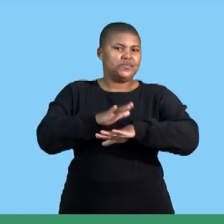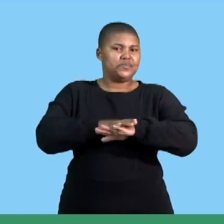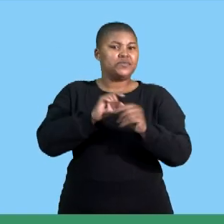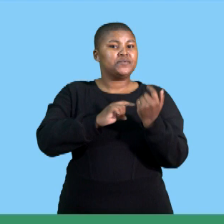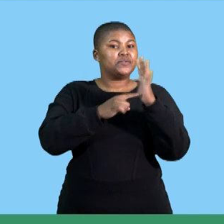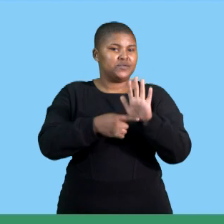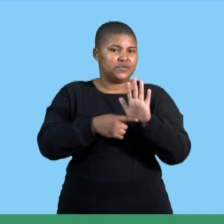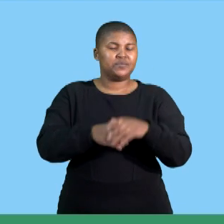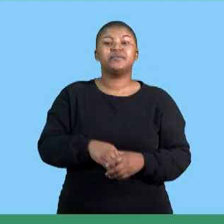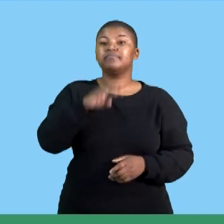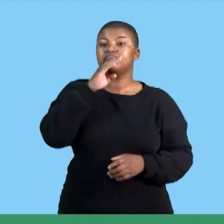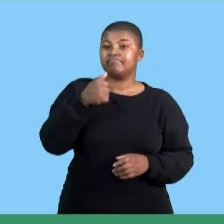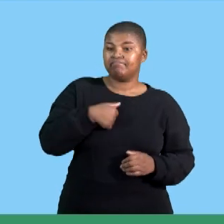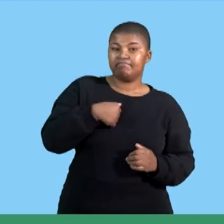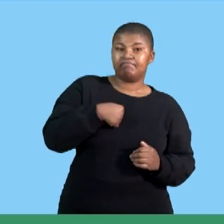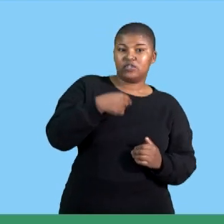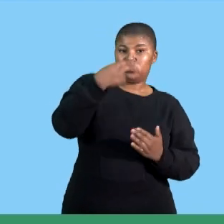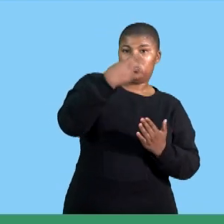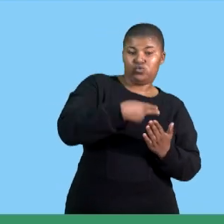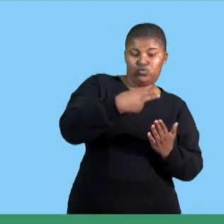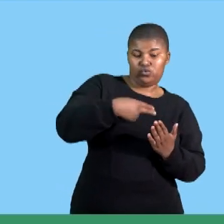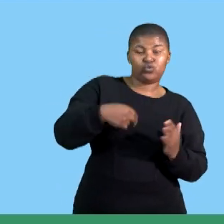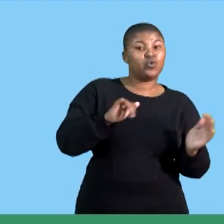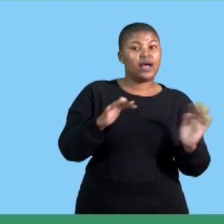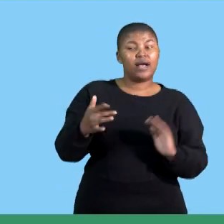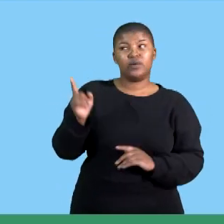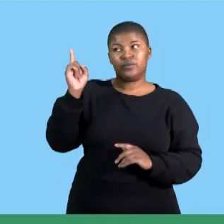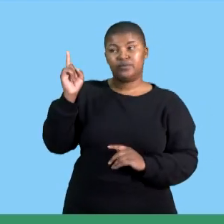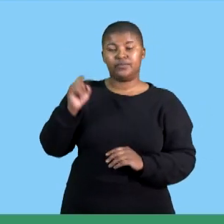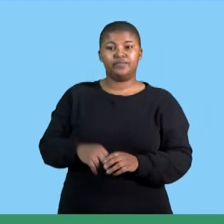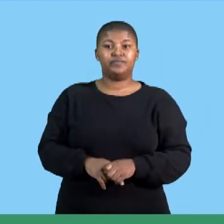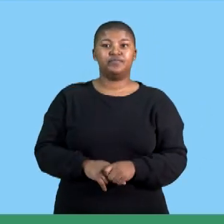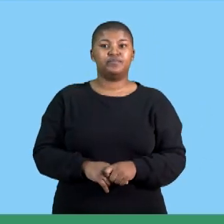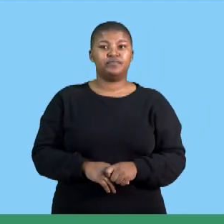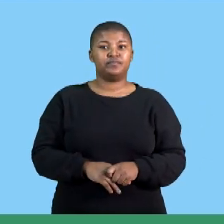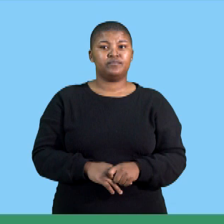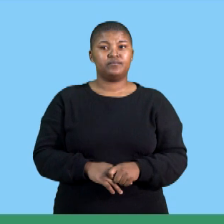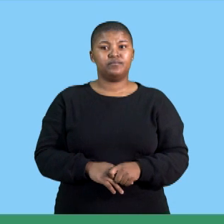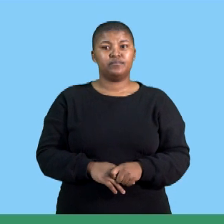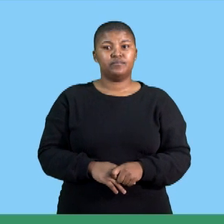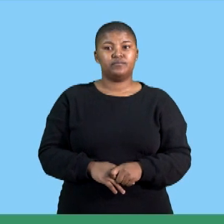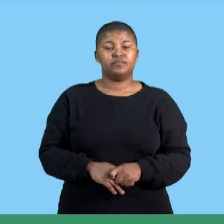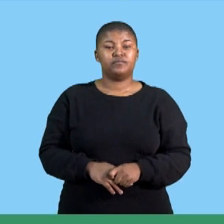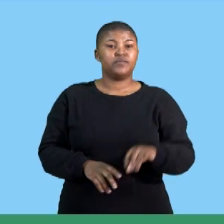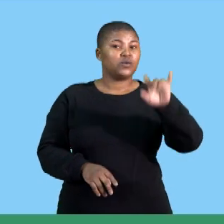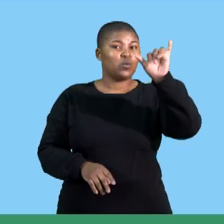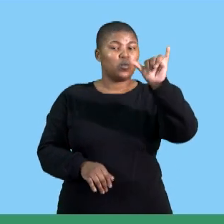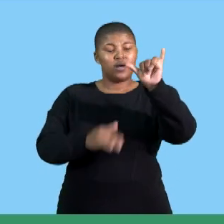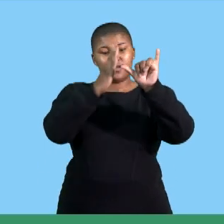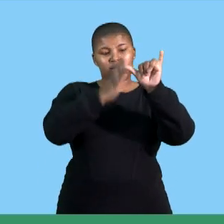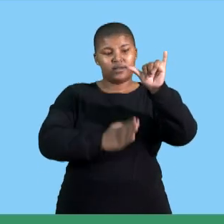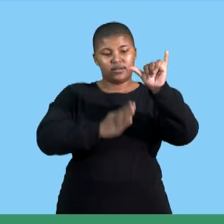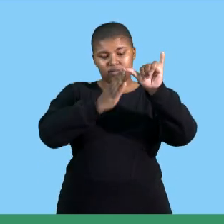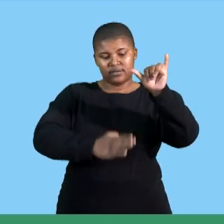bar graph we have a cartesian plane this is our cartesian plane these are our y-axis and these are